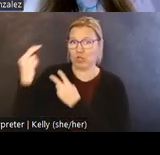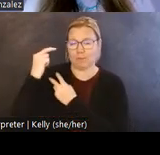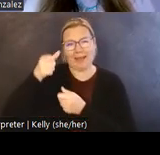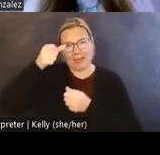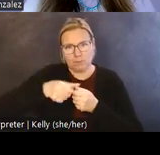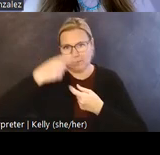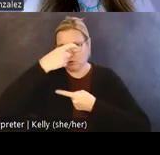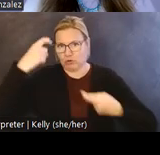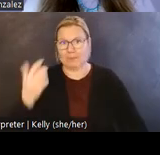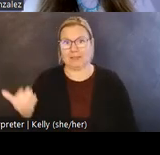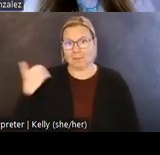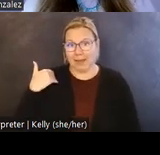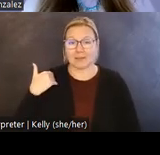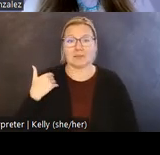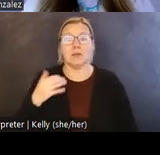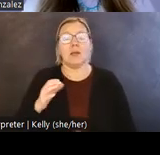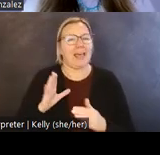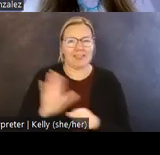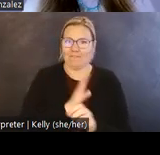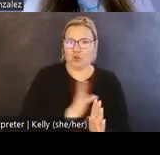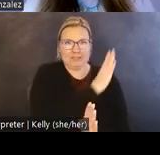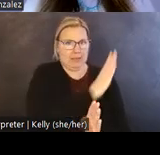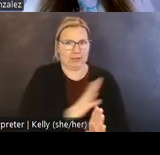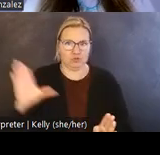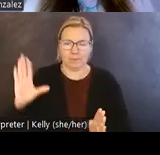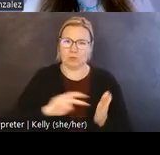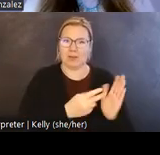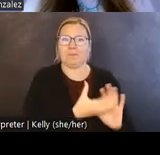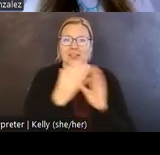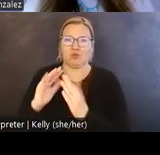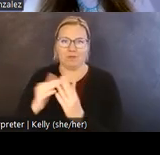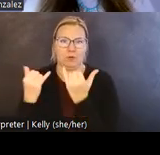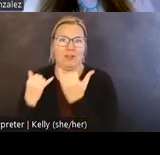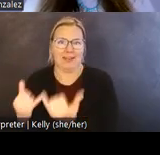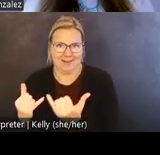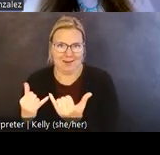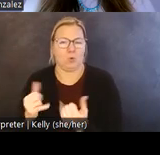the fuller spectrum of what coming to live in community at Grand Ronde has meant.